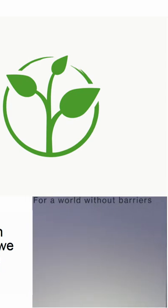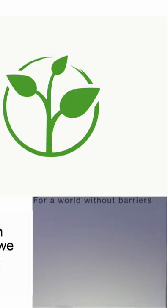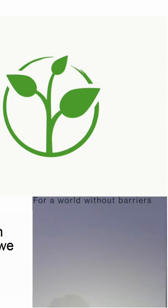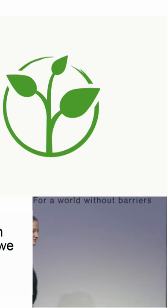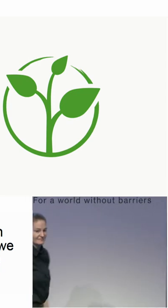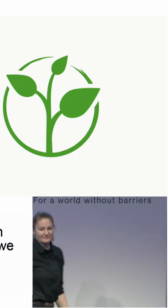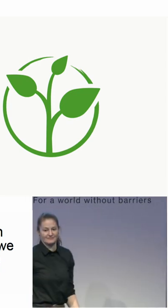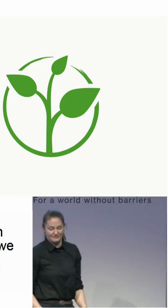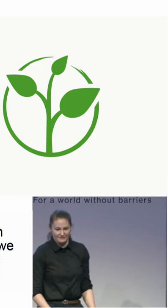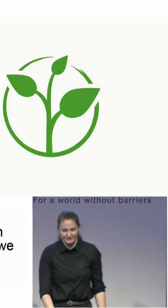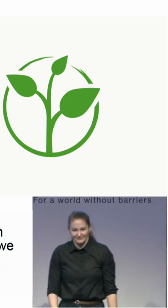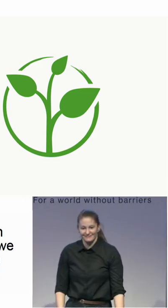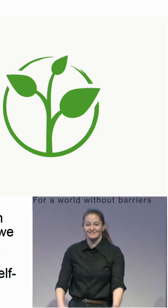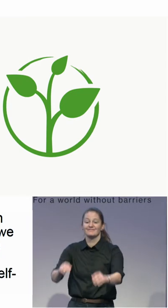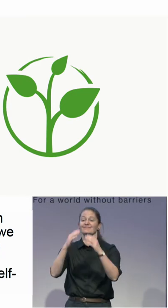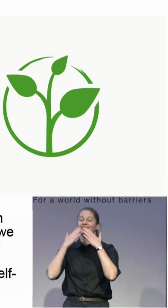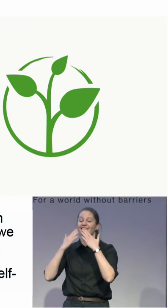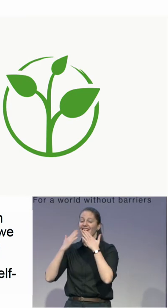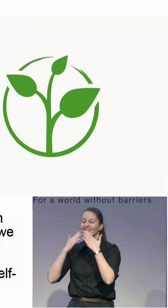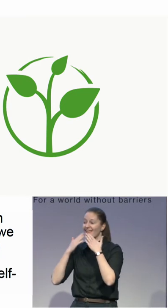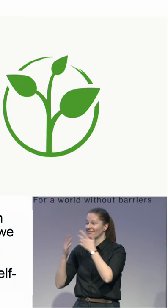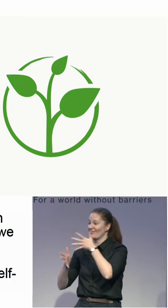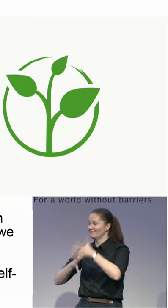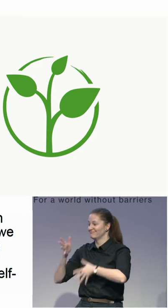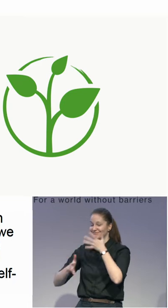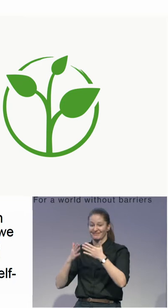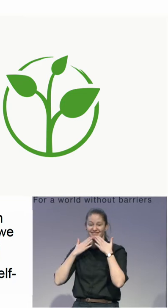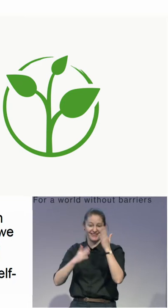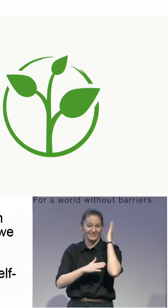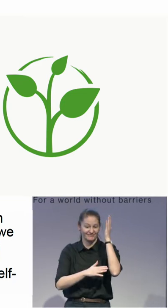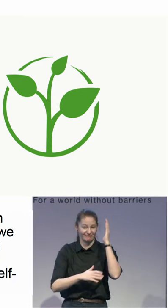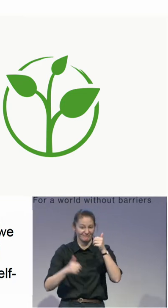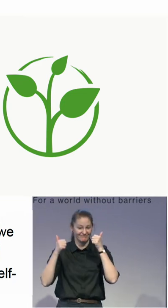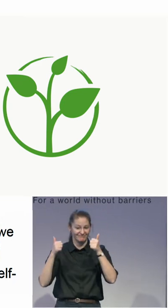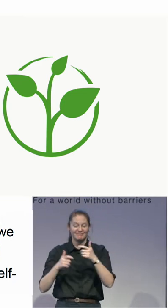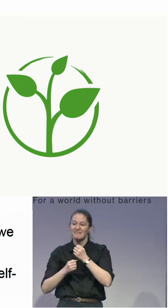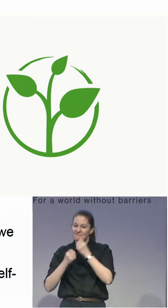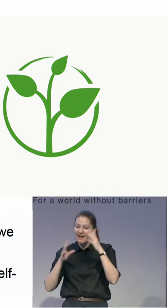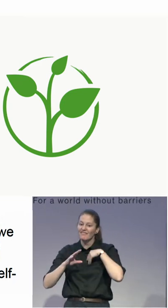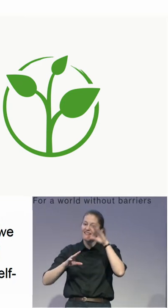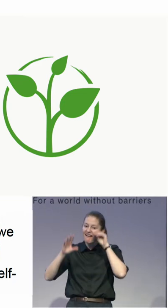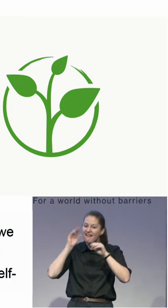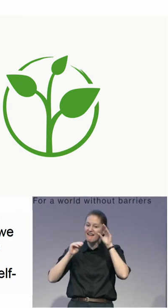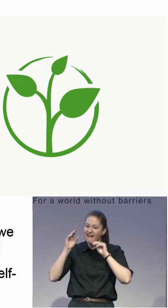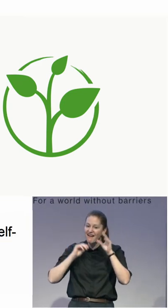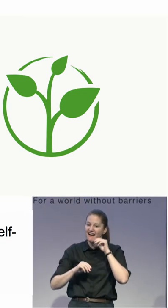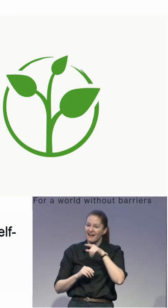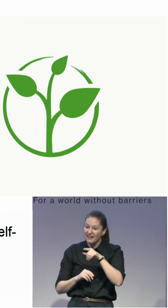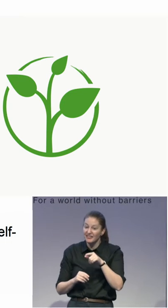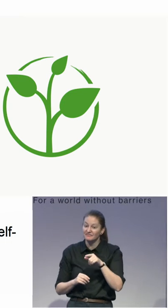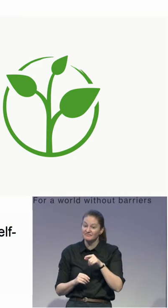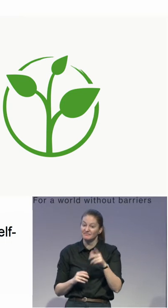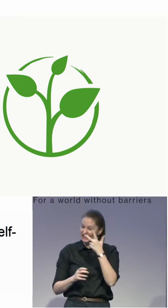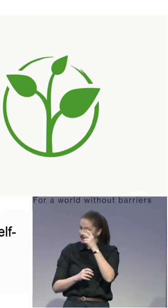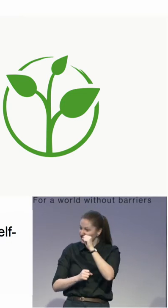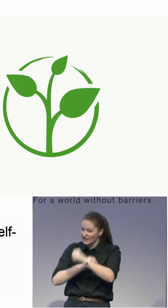Linda, thanks a lot for sharing your long experience with this model. It's something like 30 years, isn't it? Yes. And for illustrating it for us